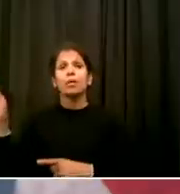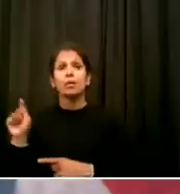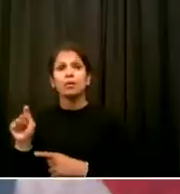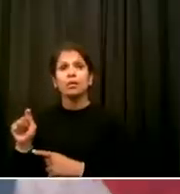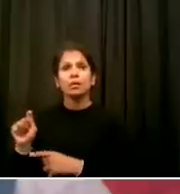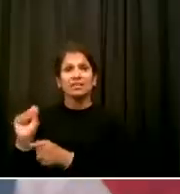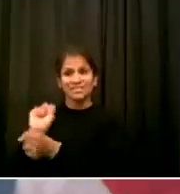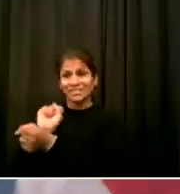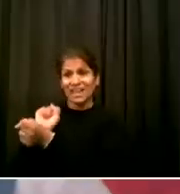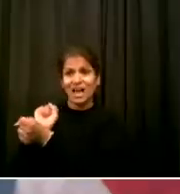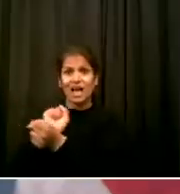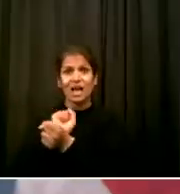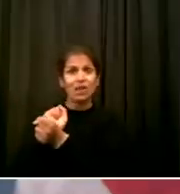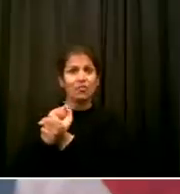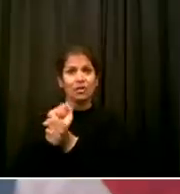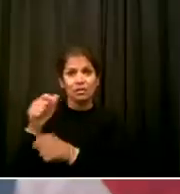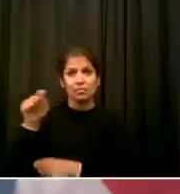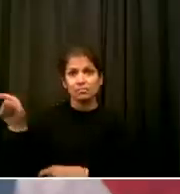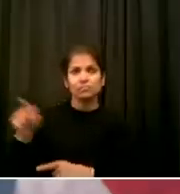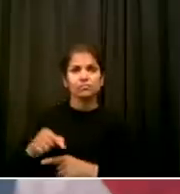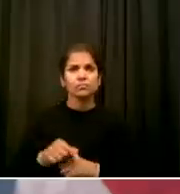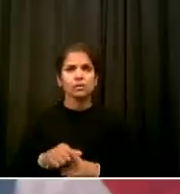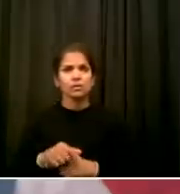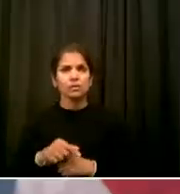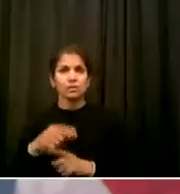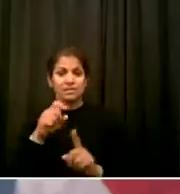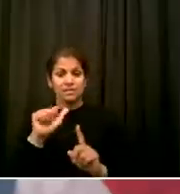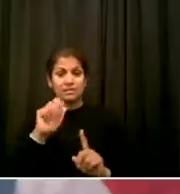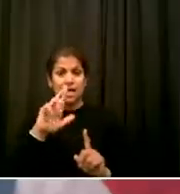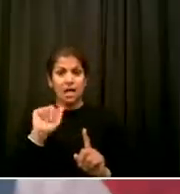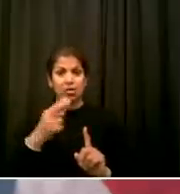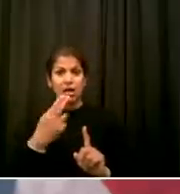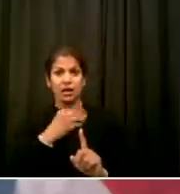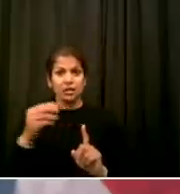Abram, and Charles have been lost to history